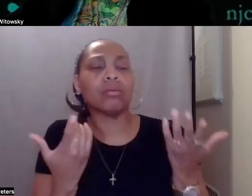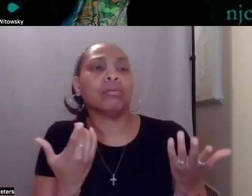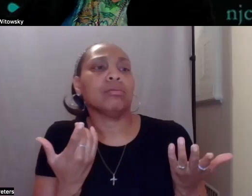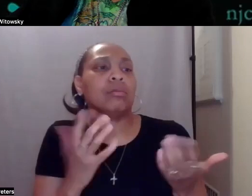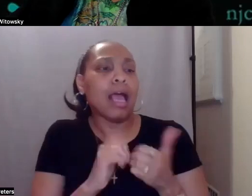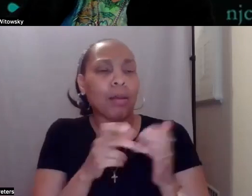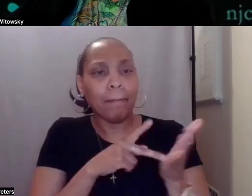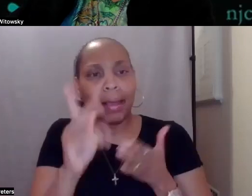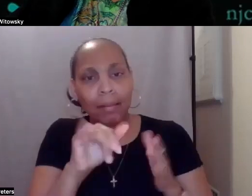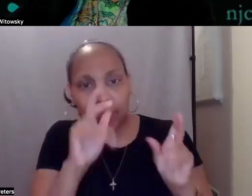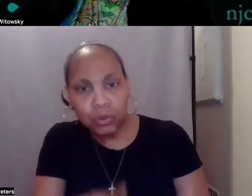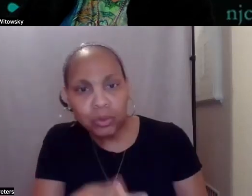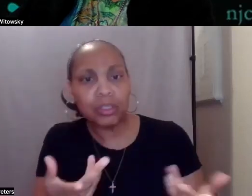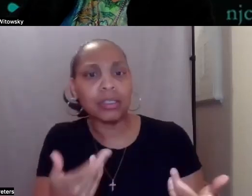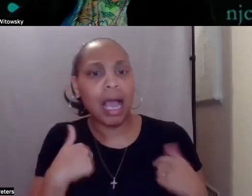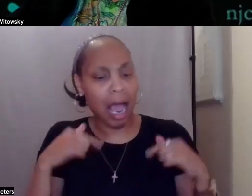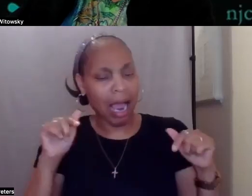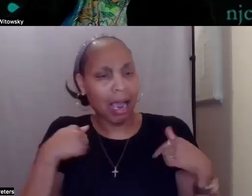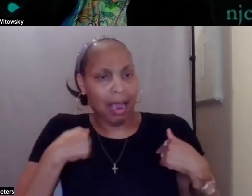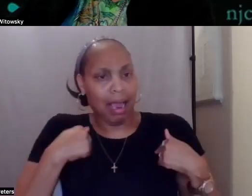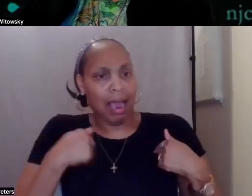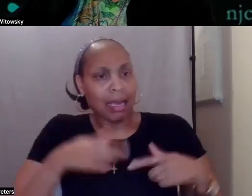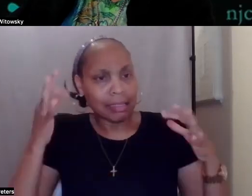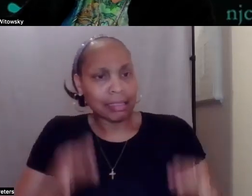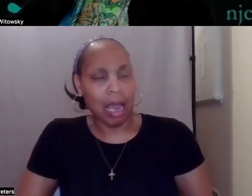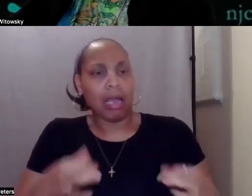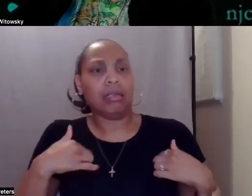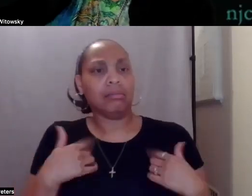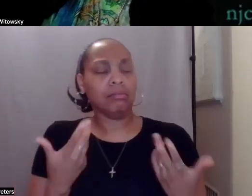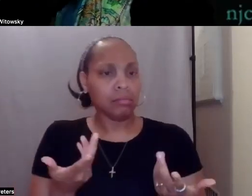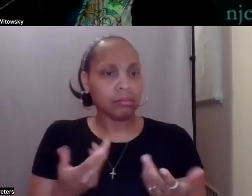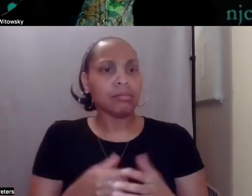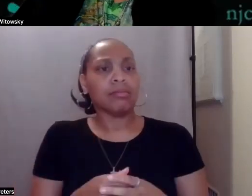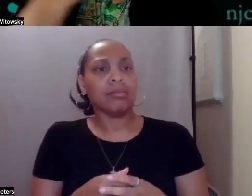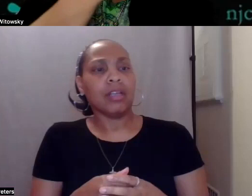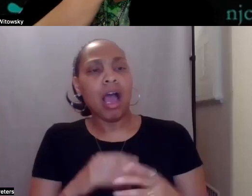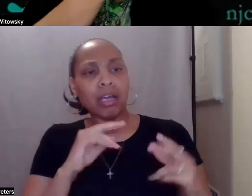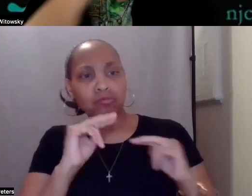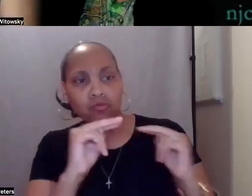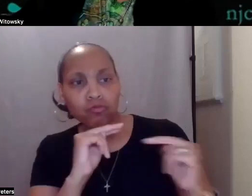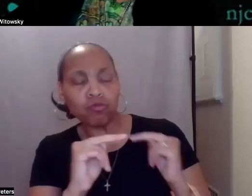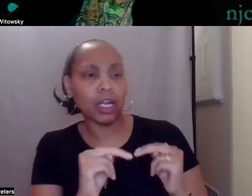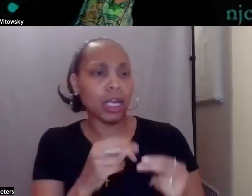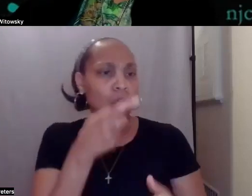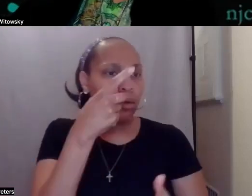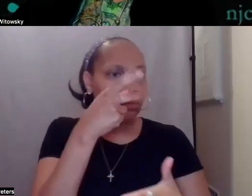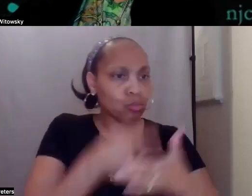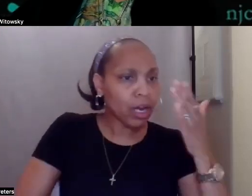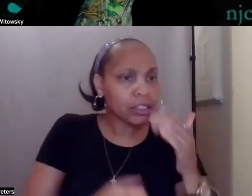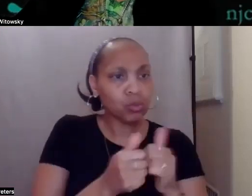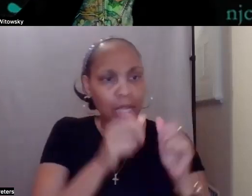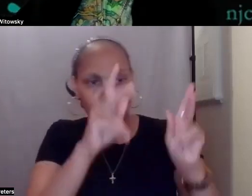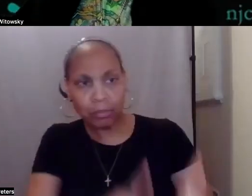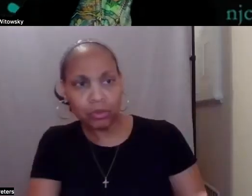and be able to negotiate the rate with the individual model. With a lot of